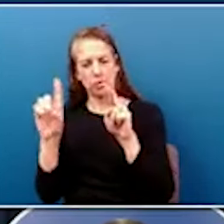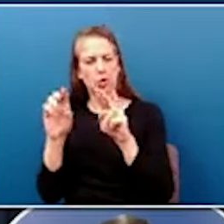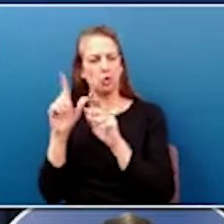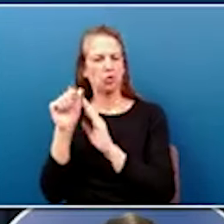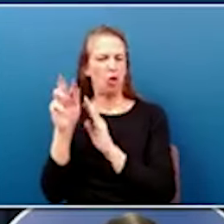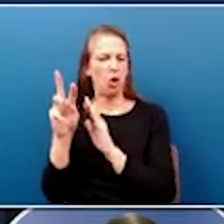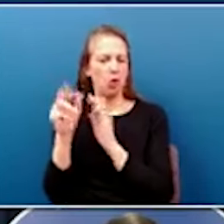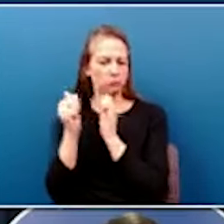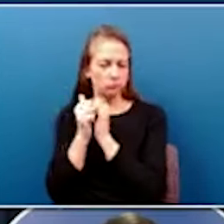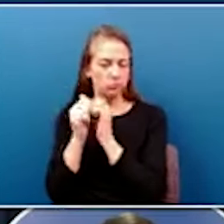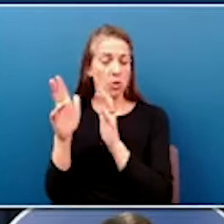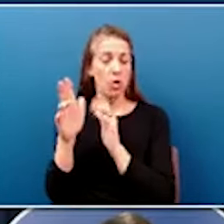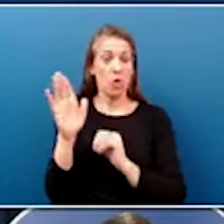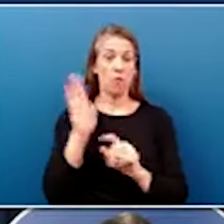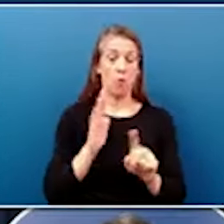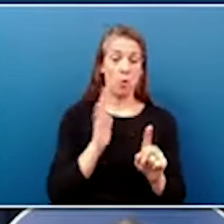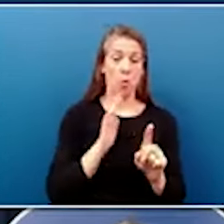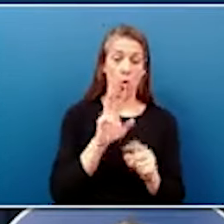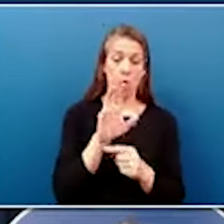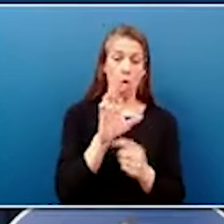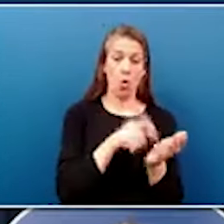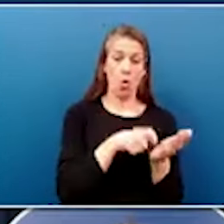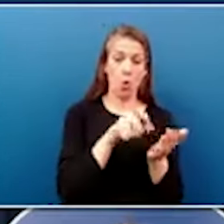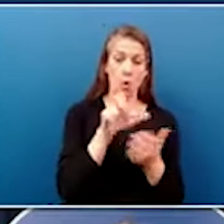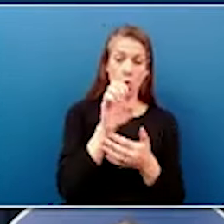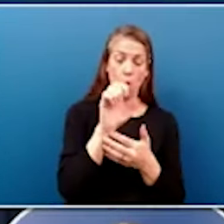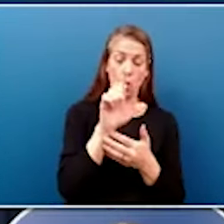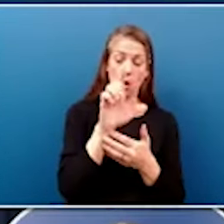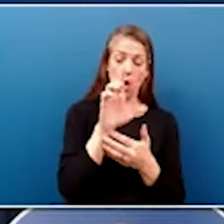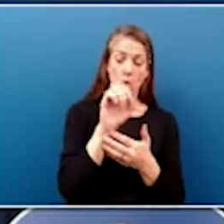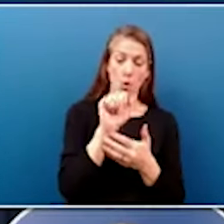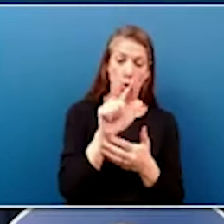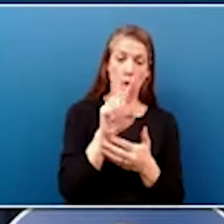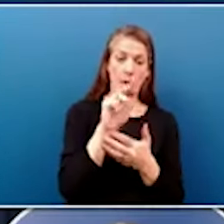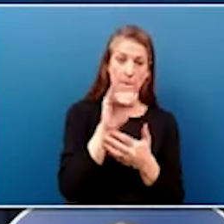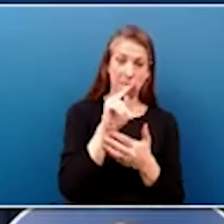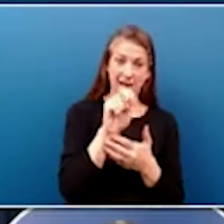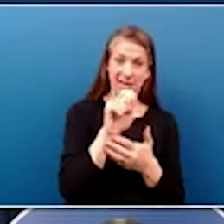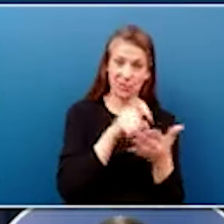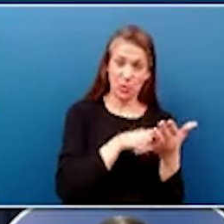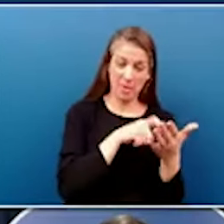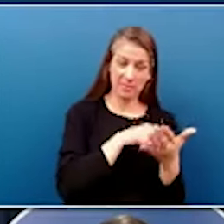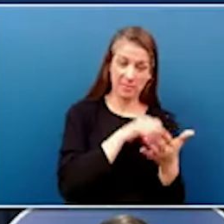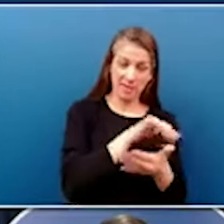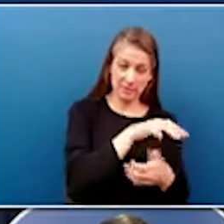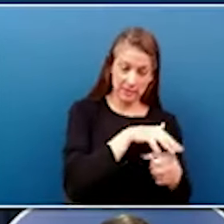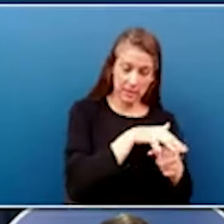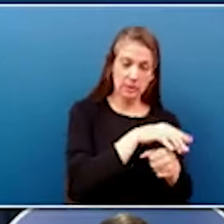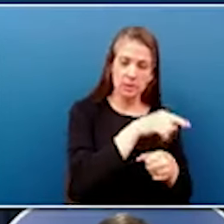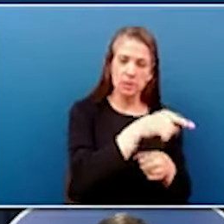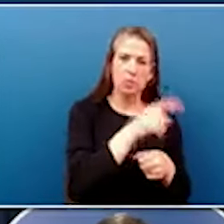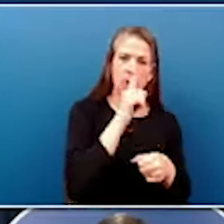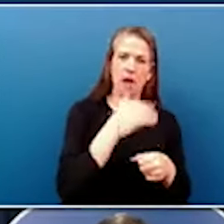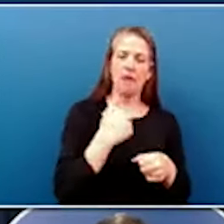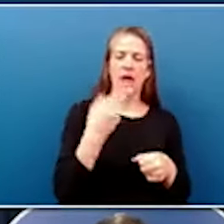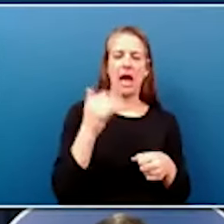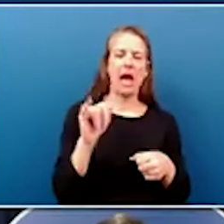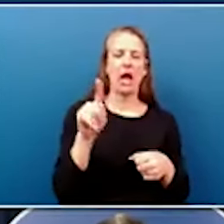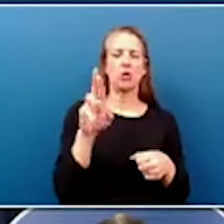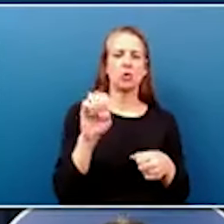coal mine site adjacent to the Cumberland River to a pump storage hydroelectric facility. Congratulations